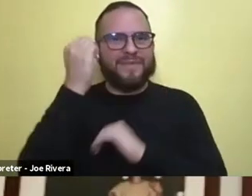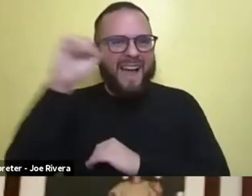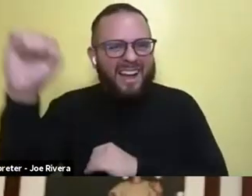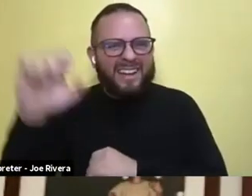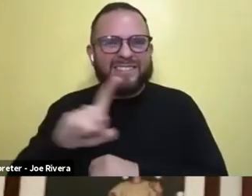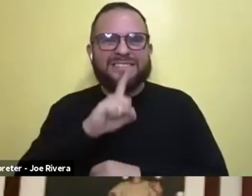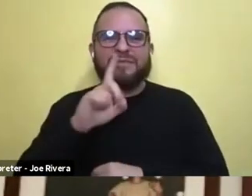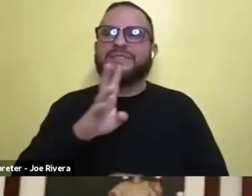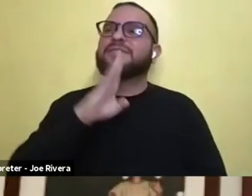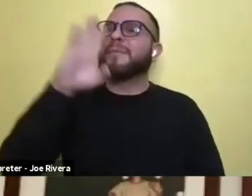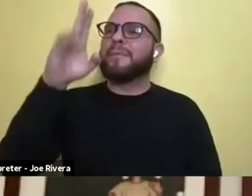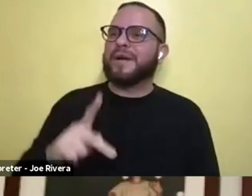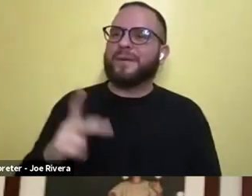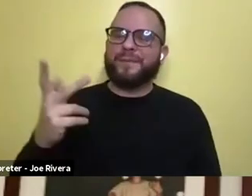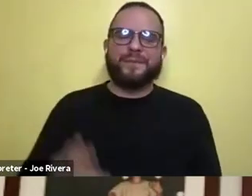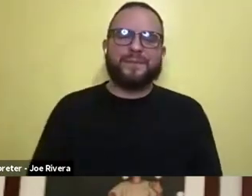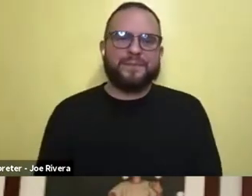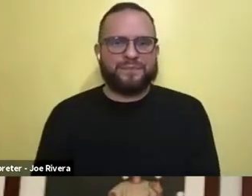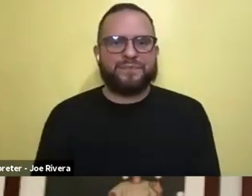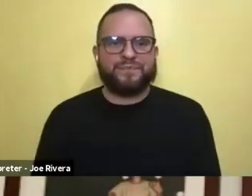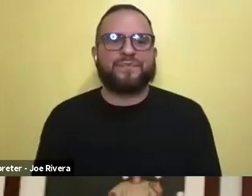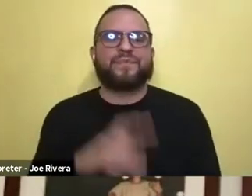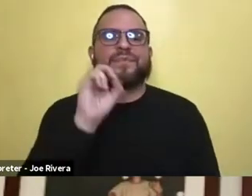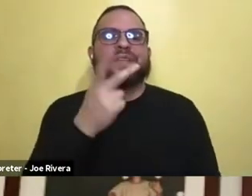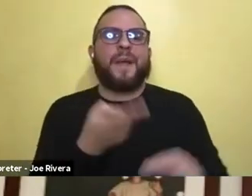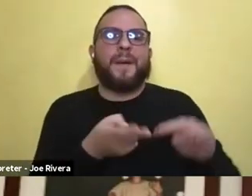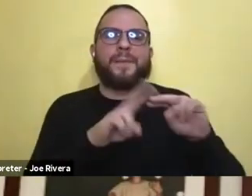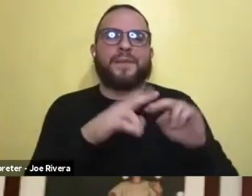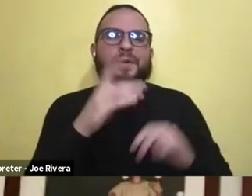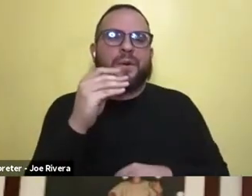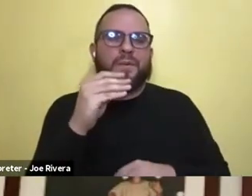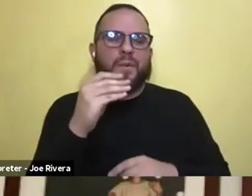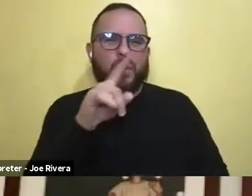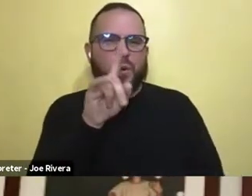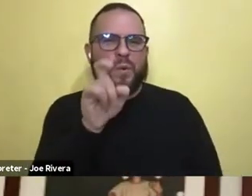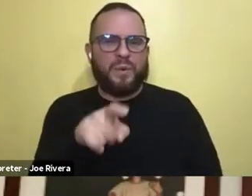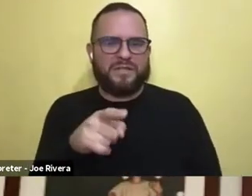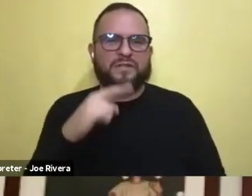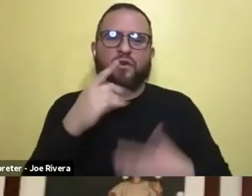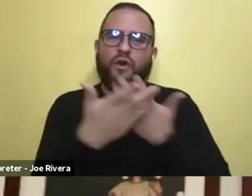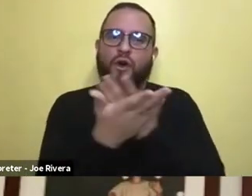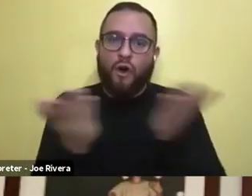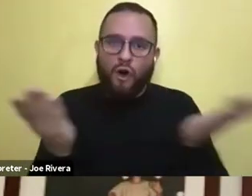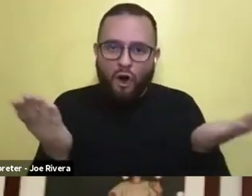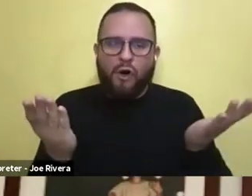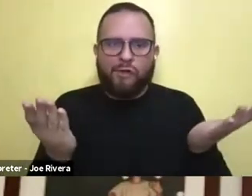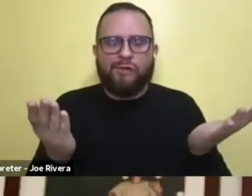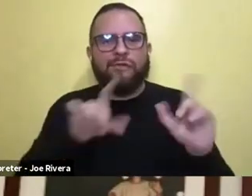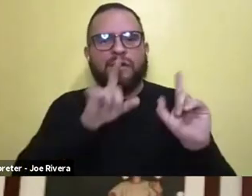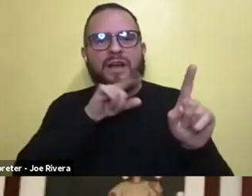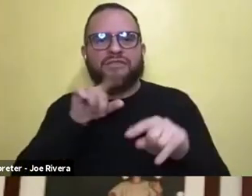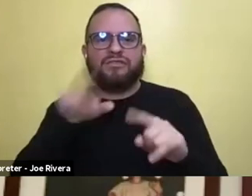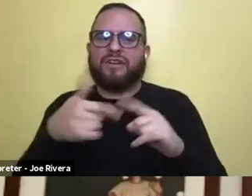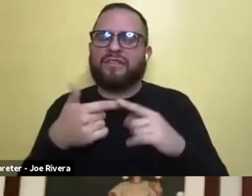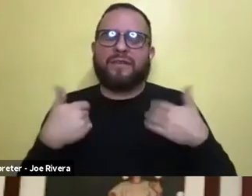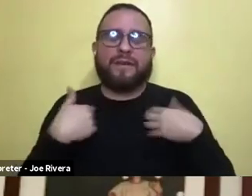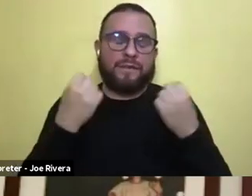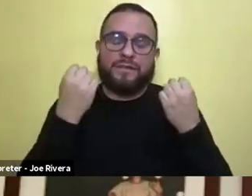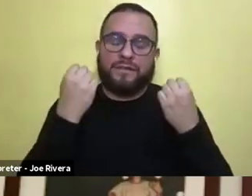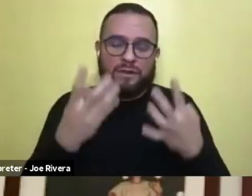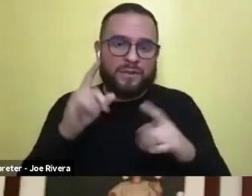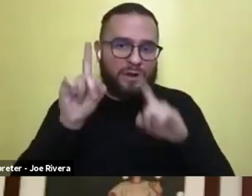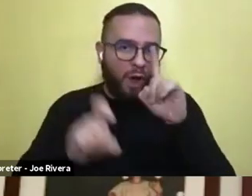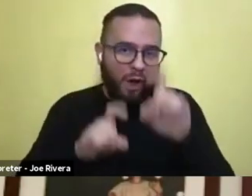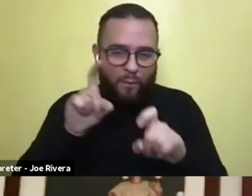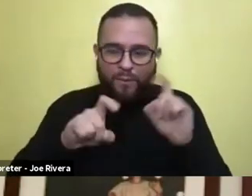And, and building on that, I have one more question kind of for all of you. I'll have your answer. And then we've got so many questions. People are like